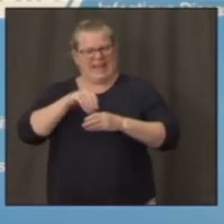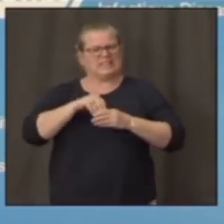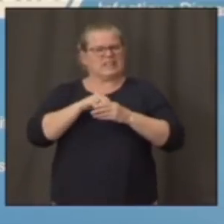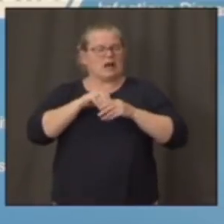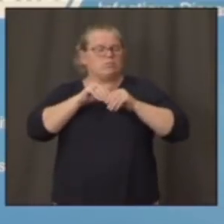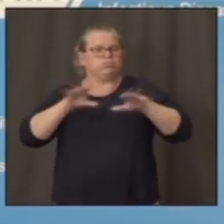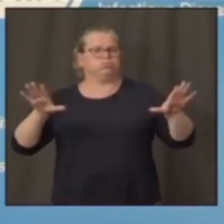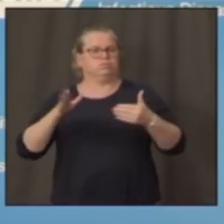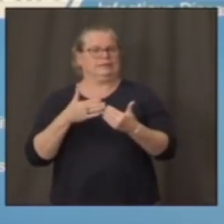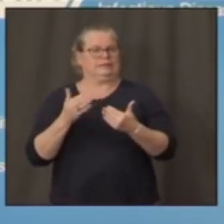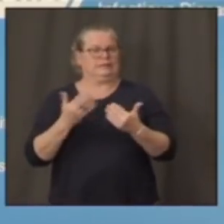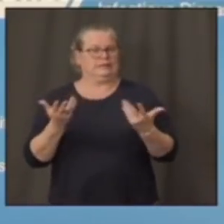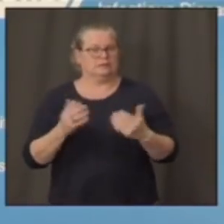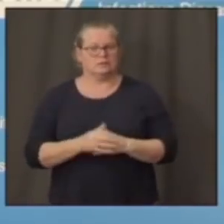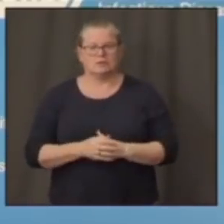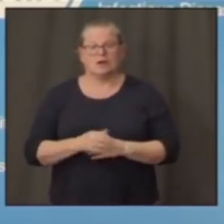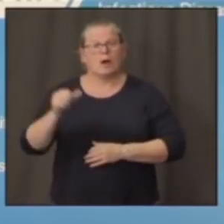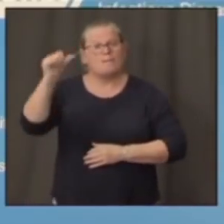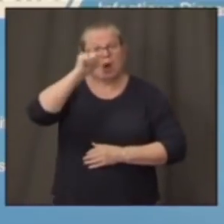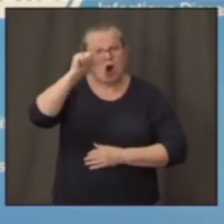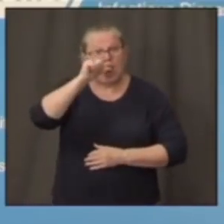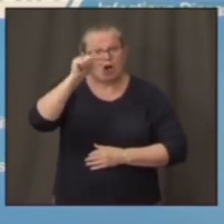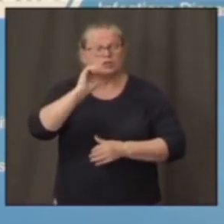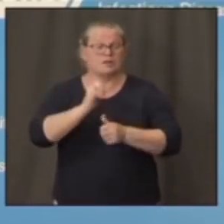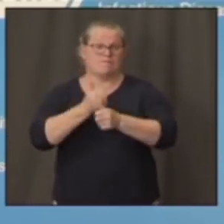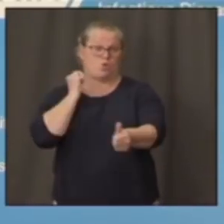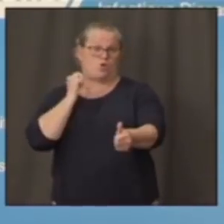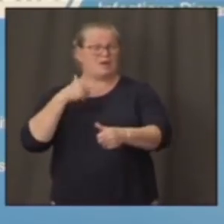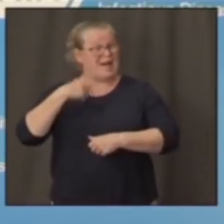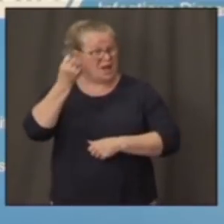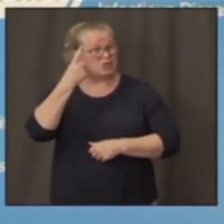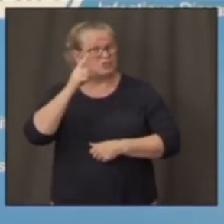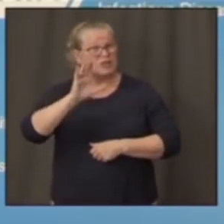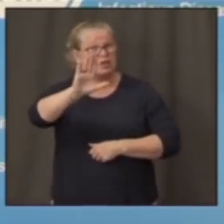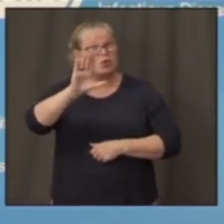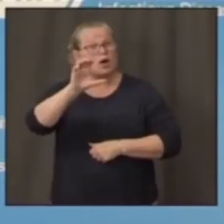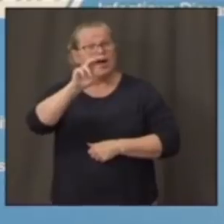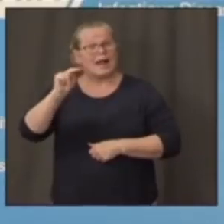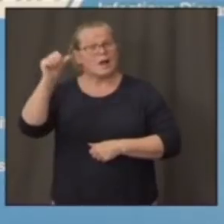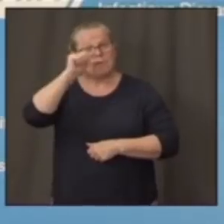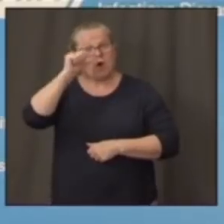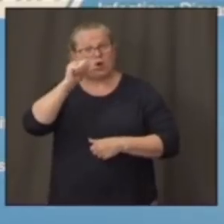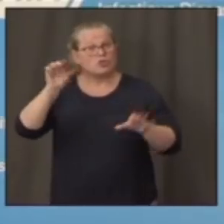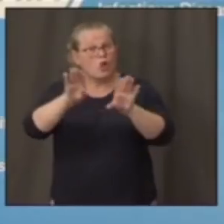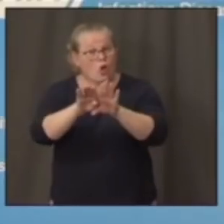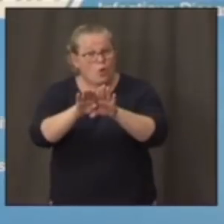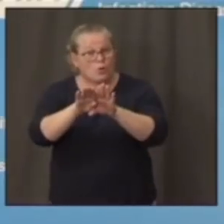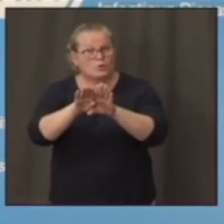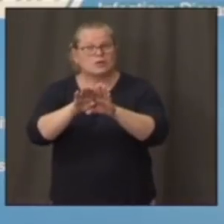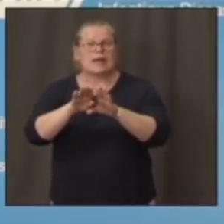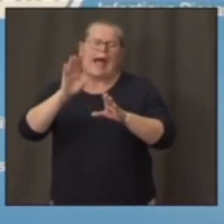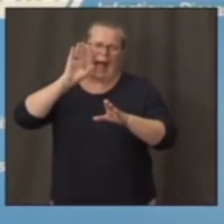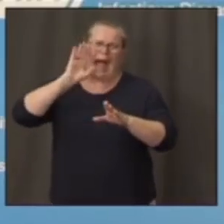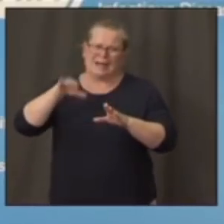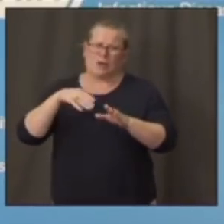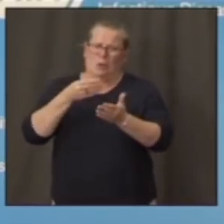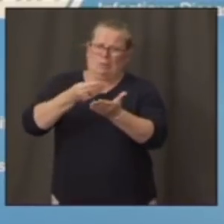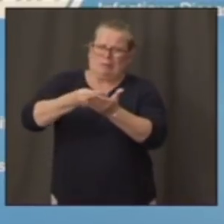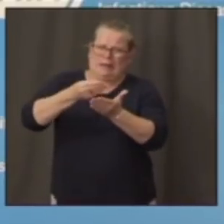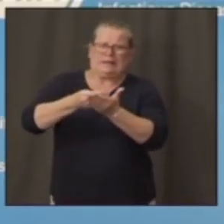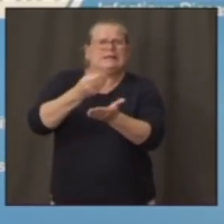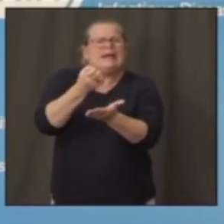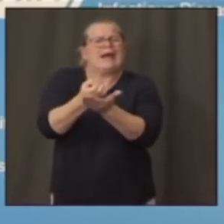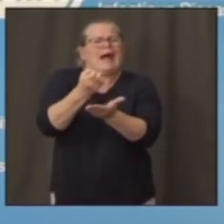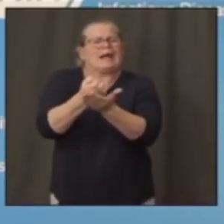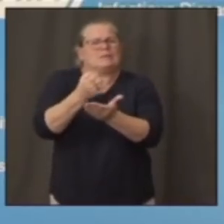is stay away from bars. I understand that many of the bars are closed. I know that's difficult from an economic standpoint, but